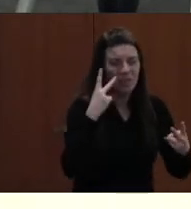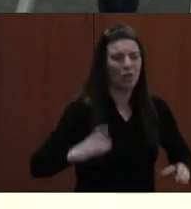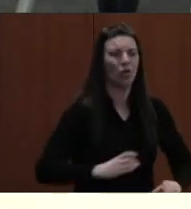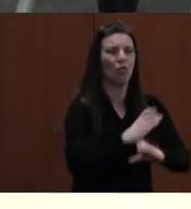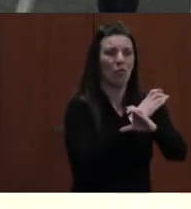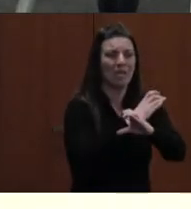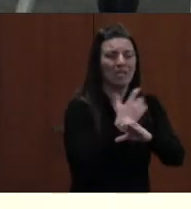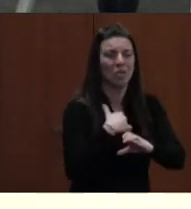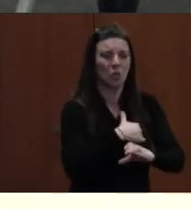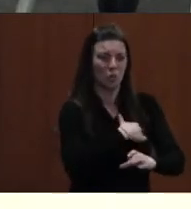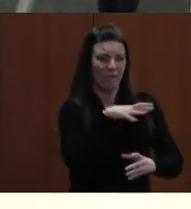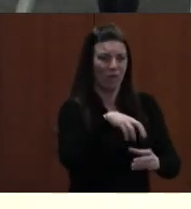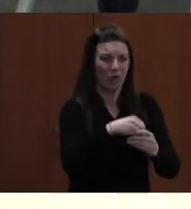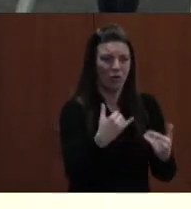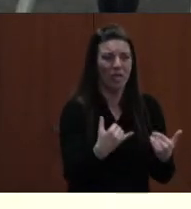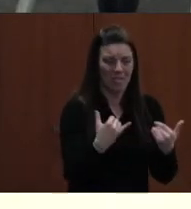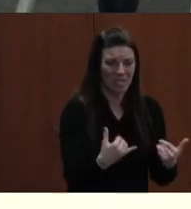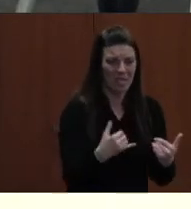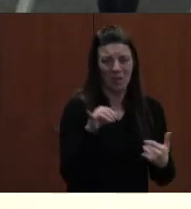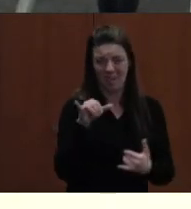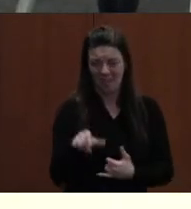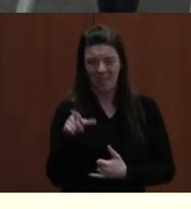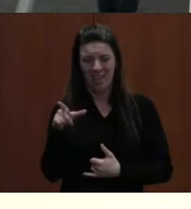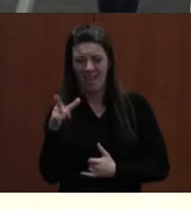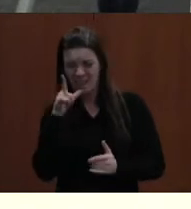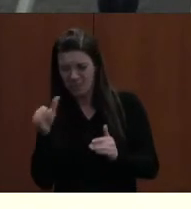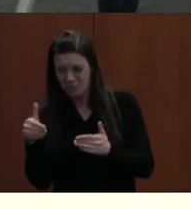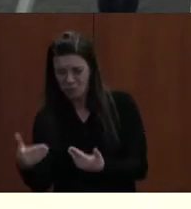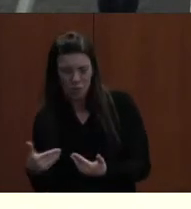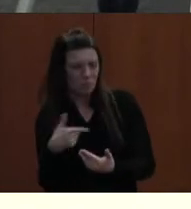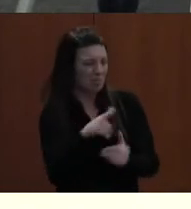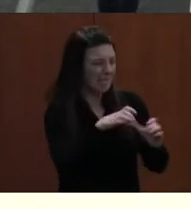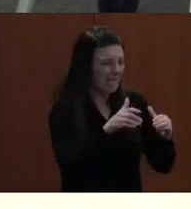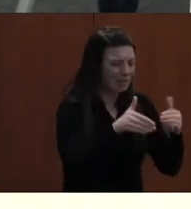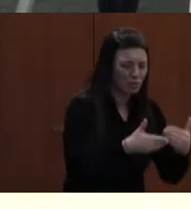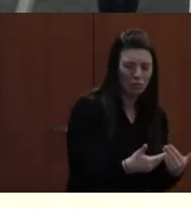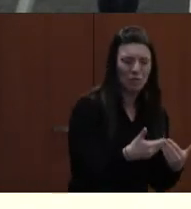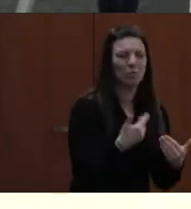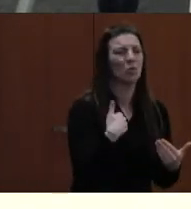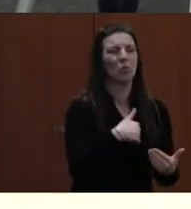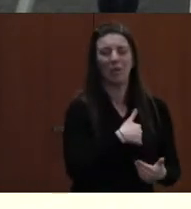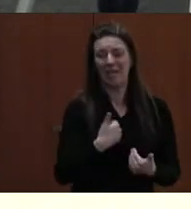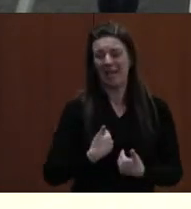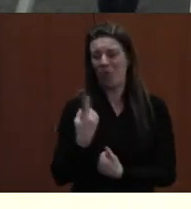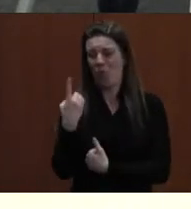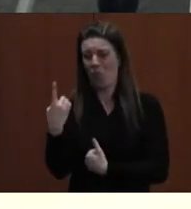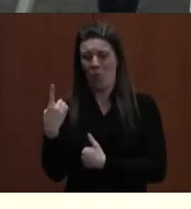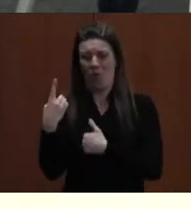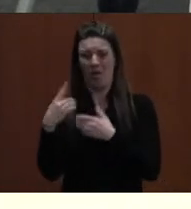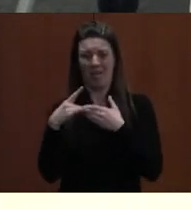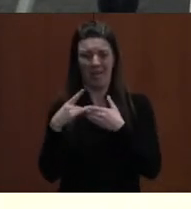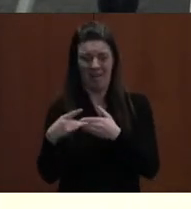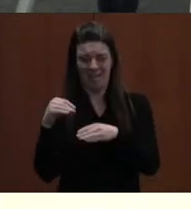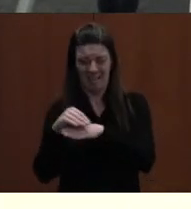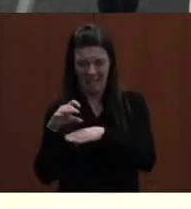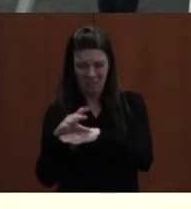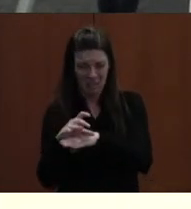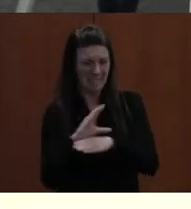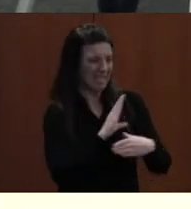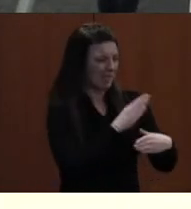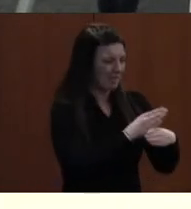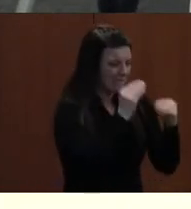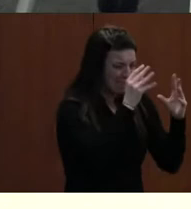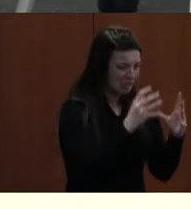protocols, such as lunch in the classrooms, have resulted in our one and only guidance counselor and our intervention teachers, English language learner teachers,